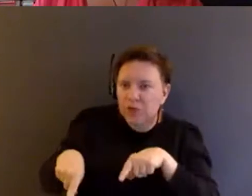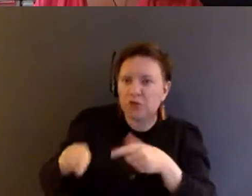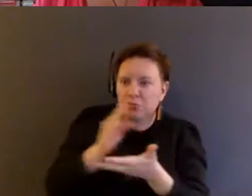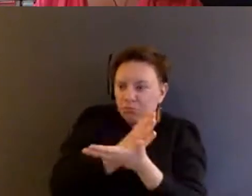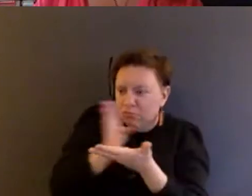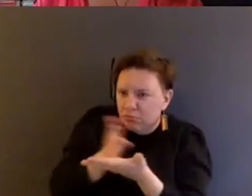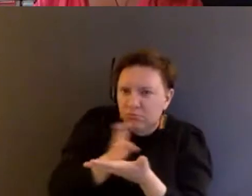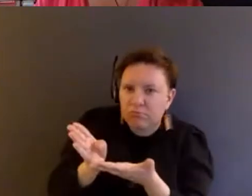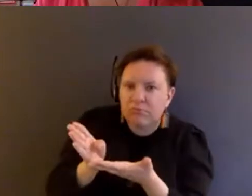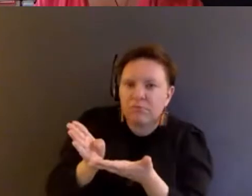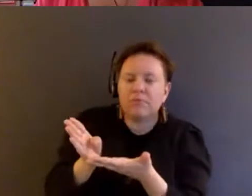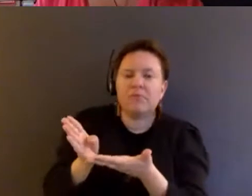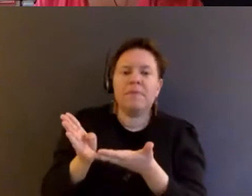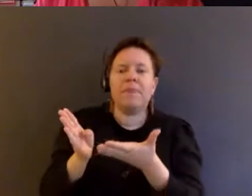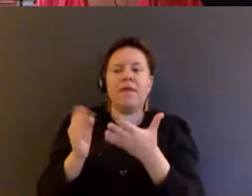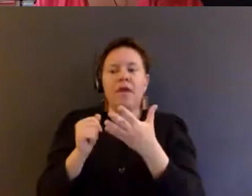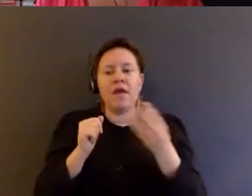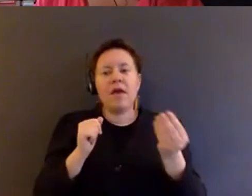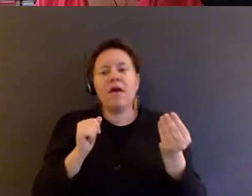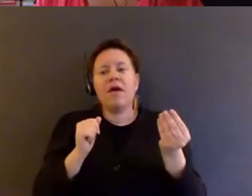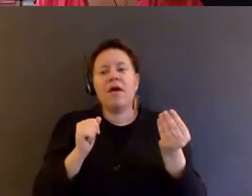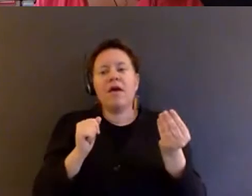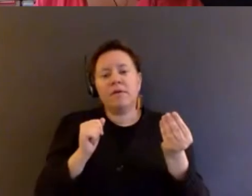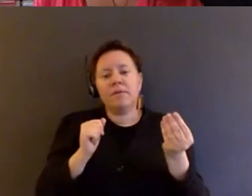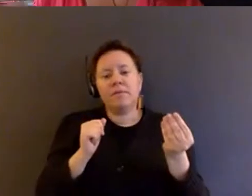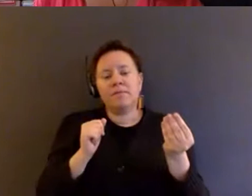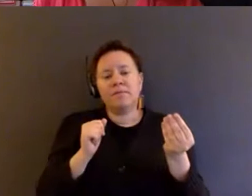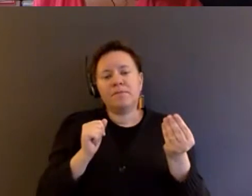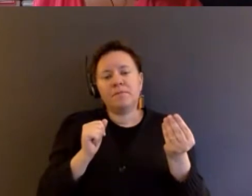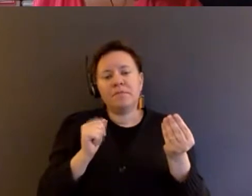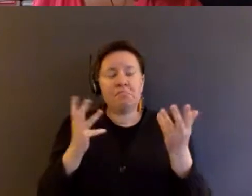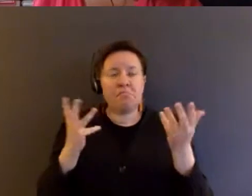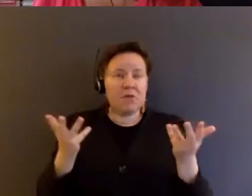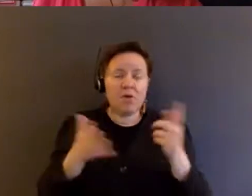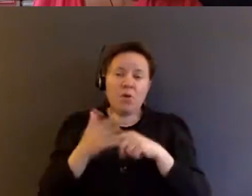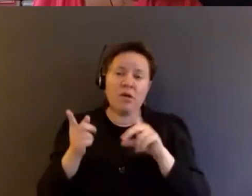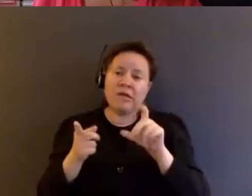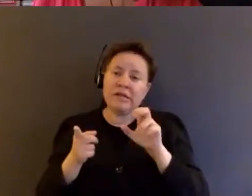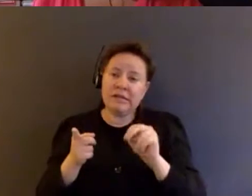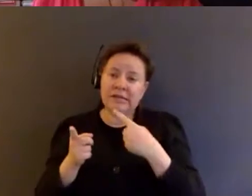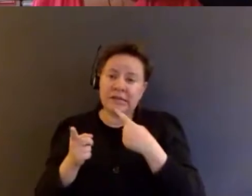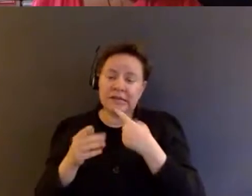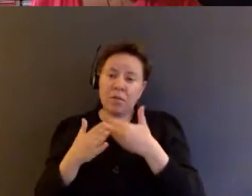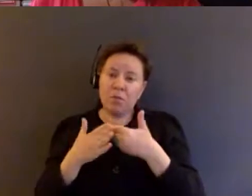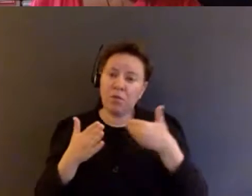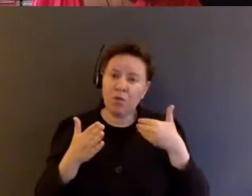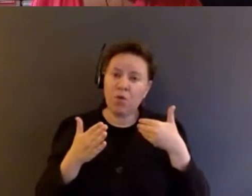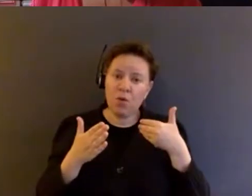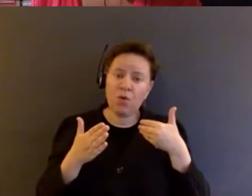And I mean, what Dean was saying earlier and